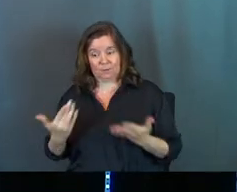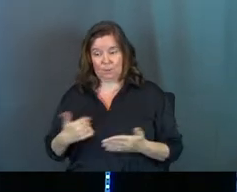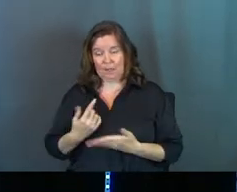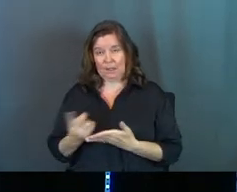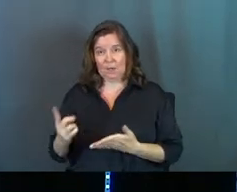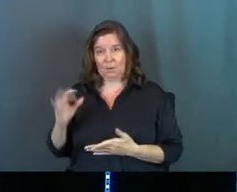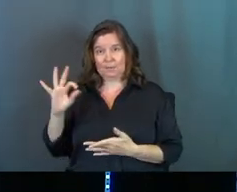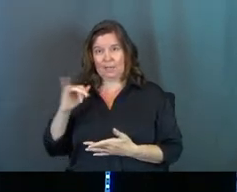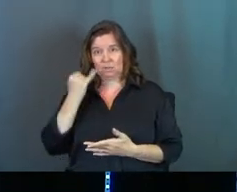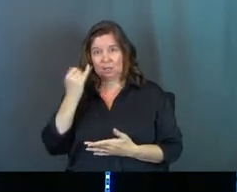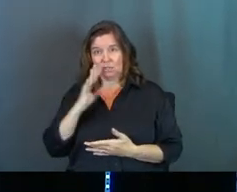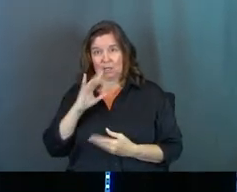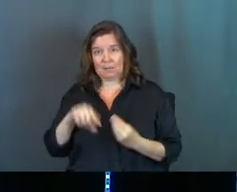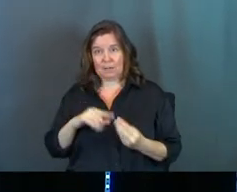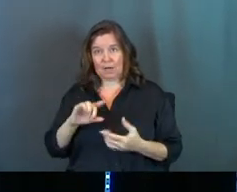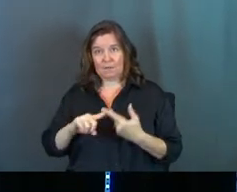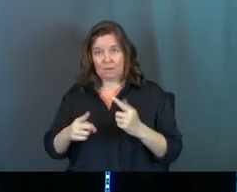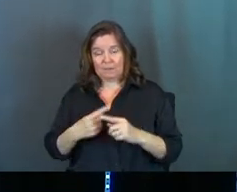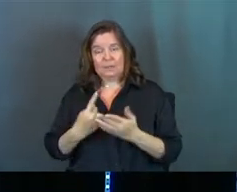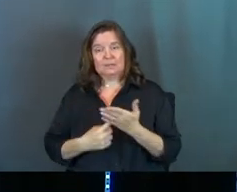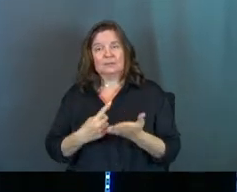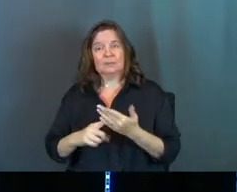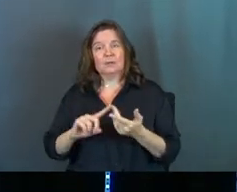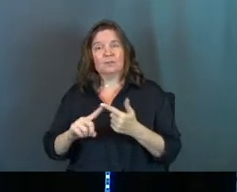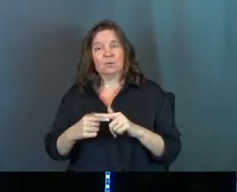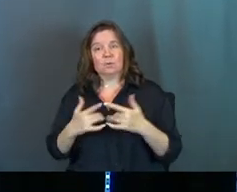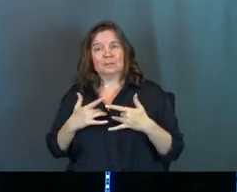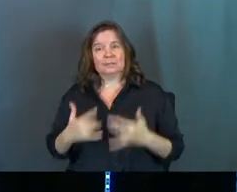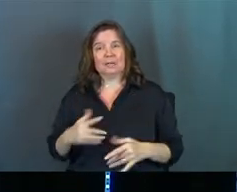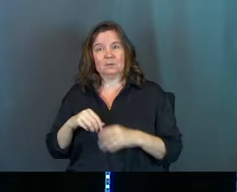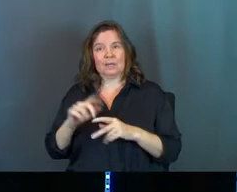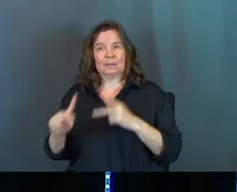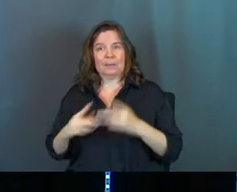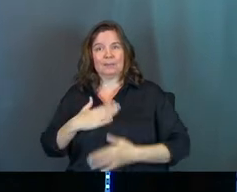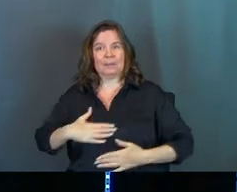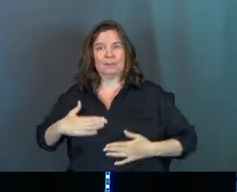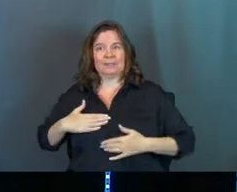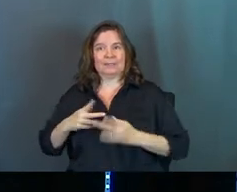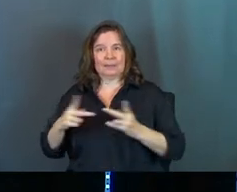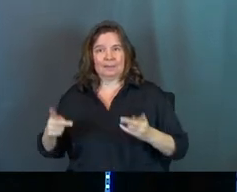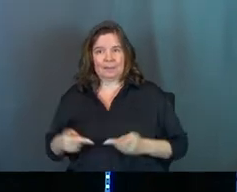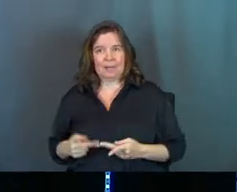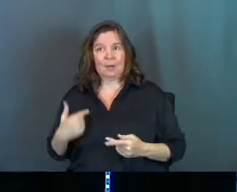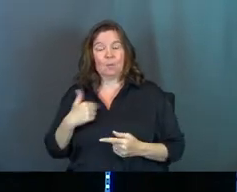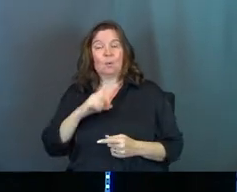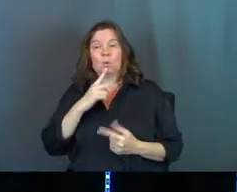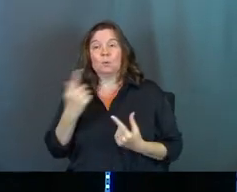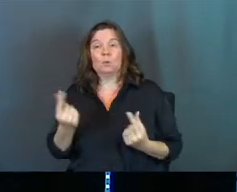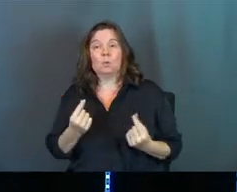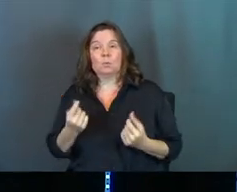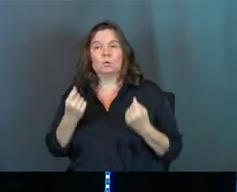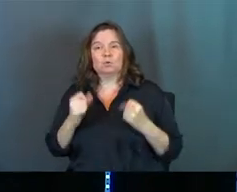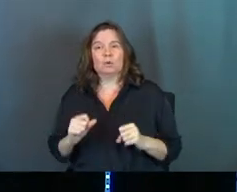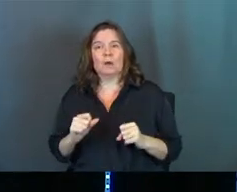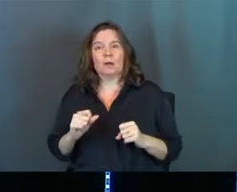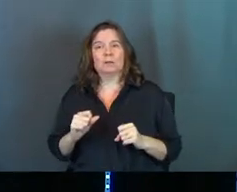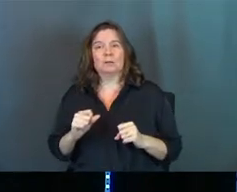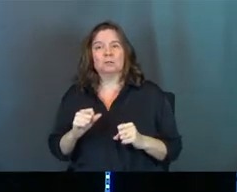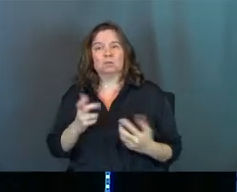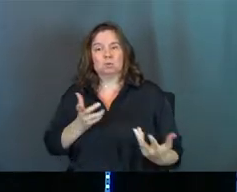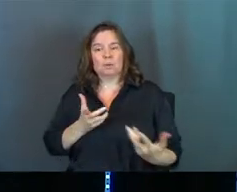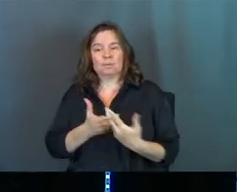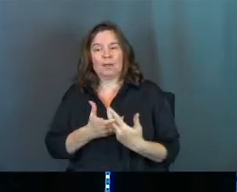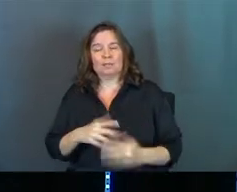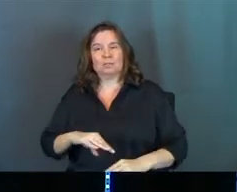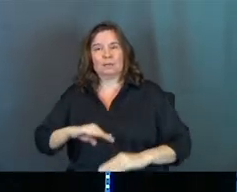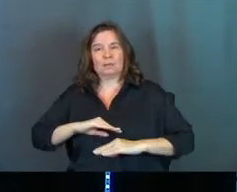last week, Pastor Josh talked about friendships and how sometimes in friendships, we tend to get into a people-pleasing place. And what we're really doing is we're trying to match